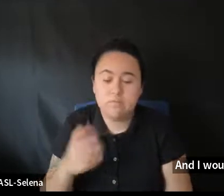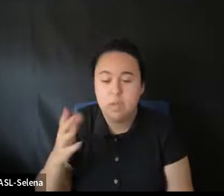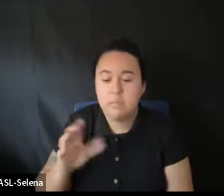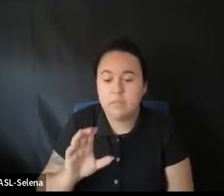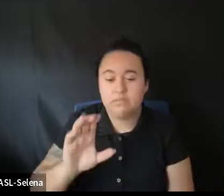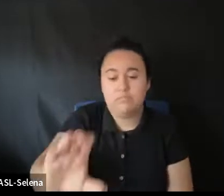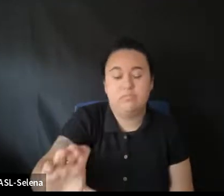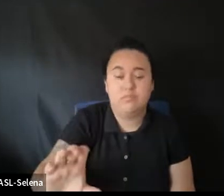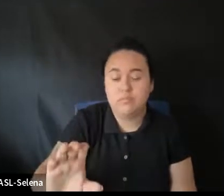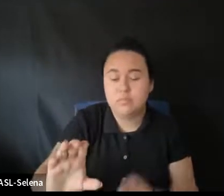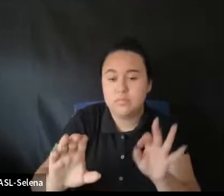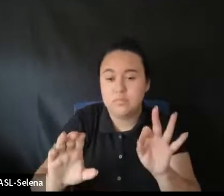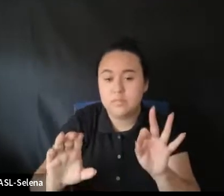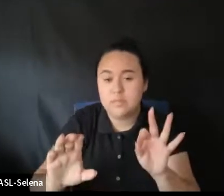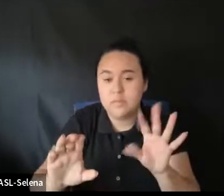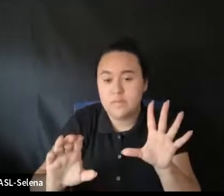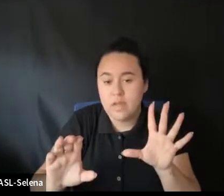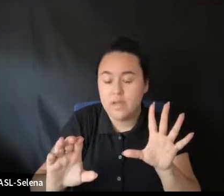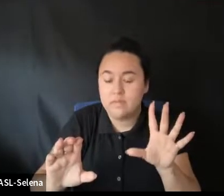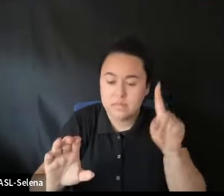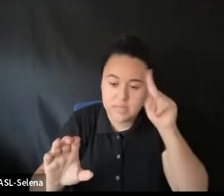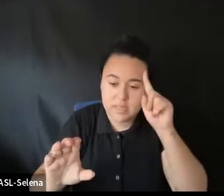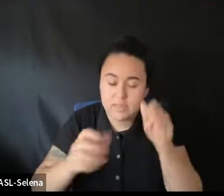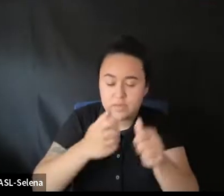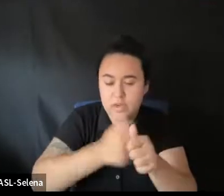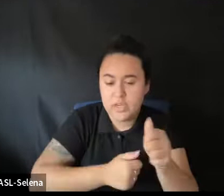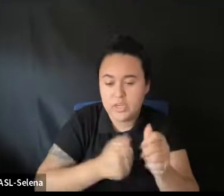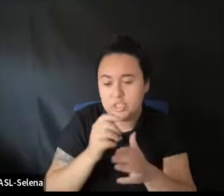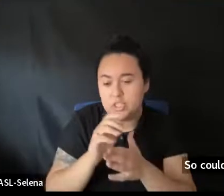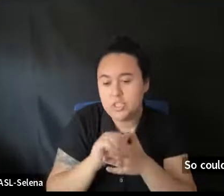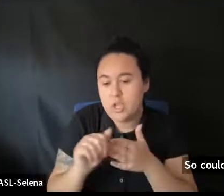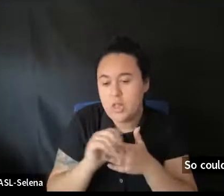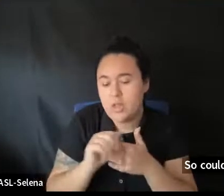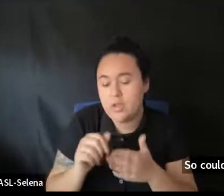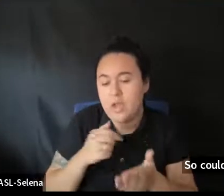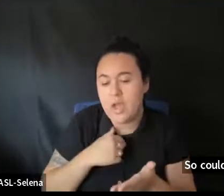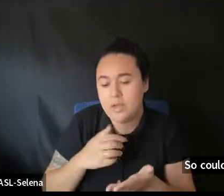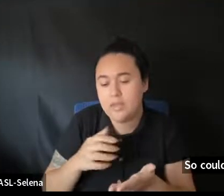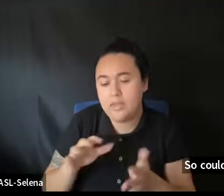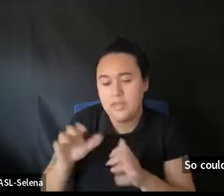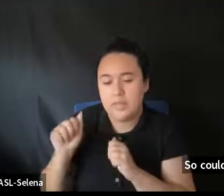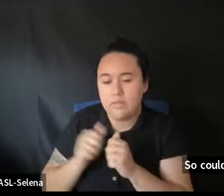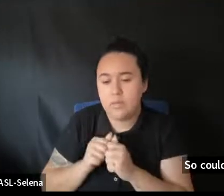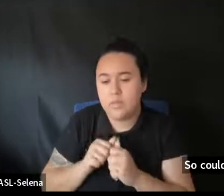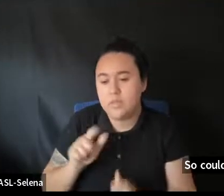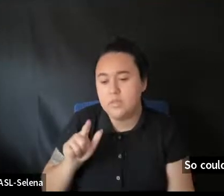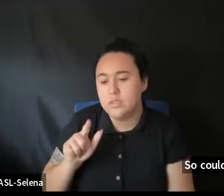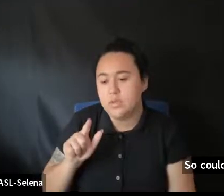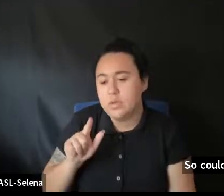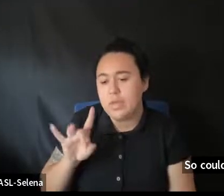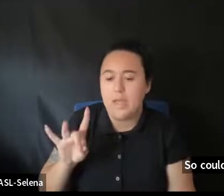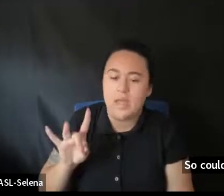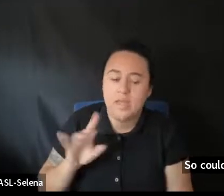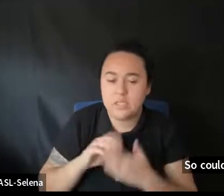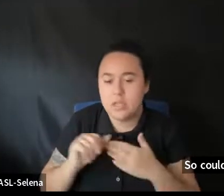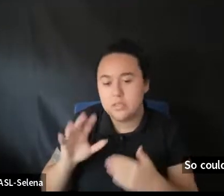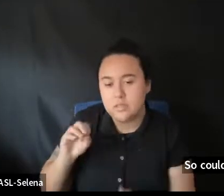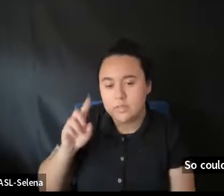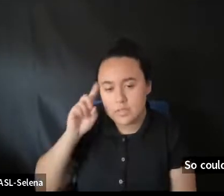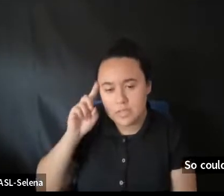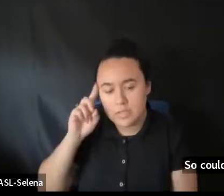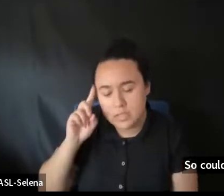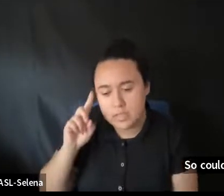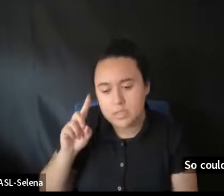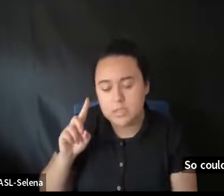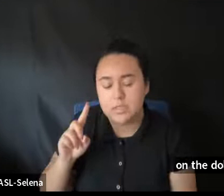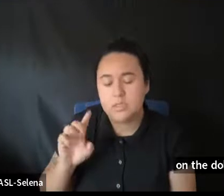95 cents on the dollar. And I'd walk away with more like. 2850. From